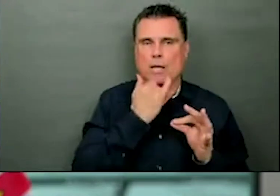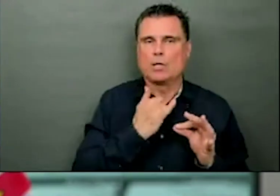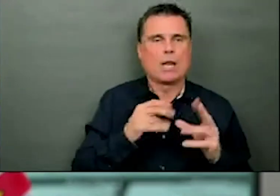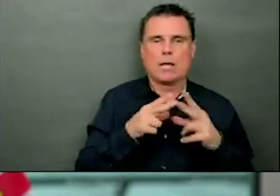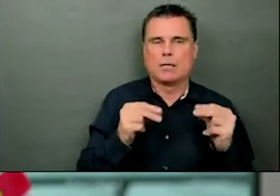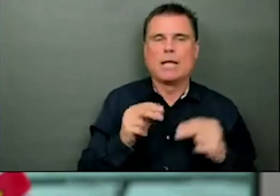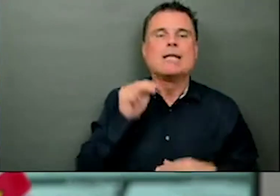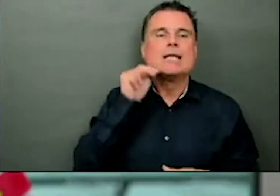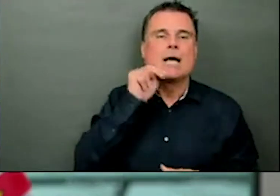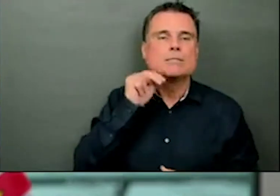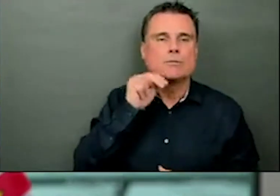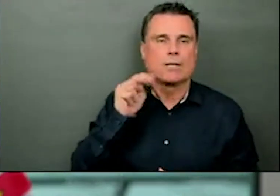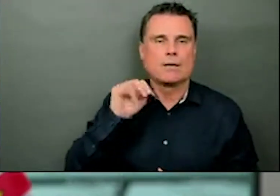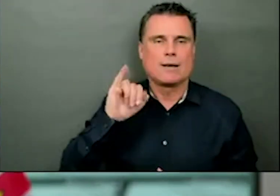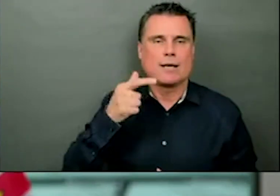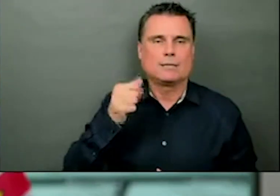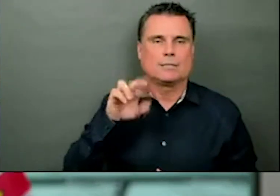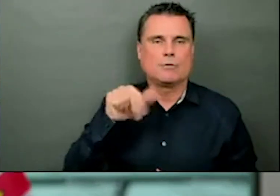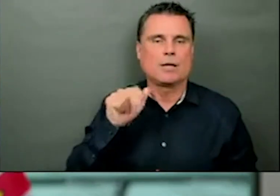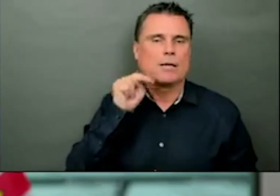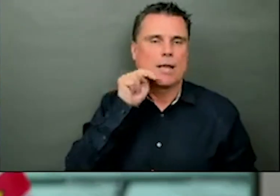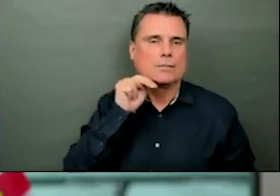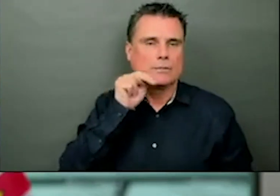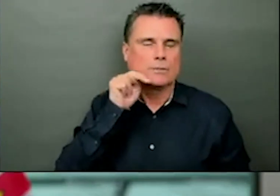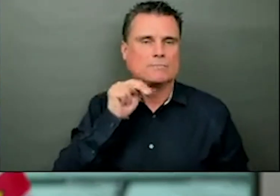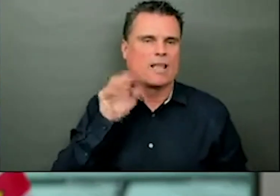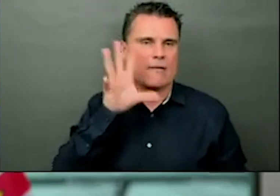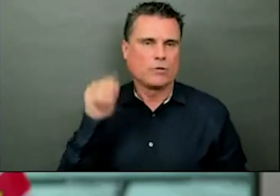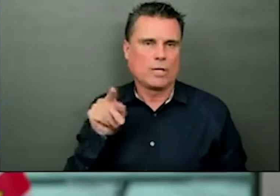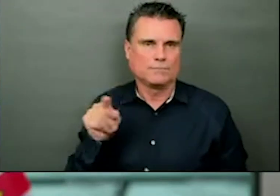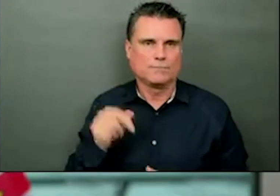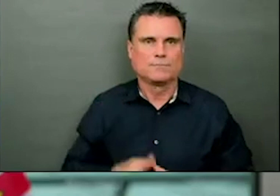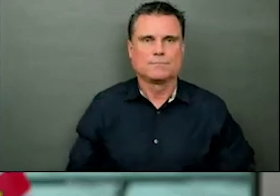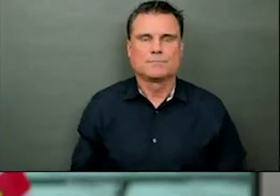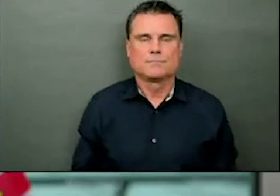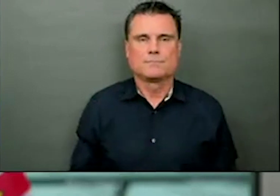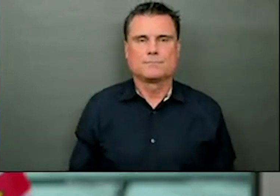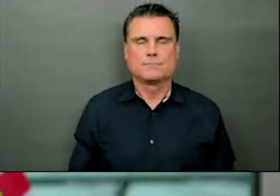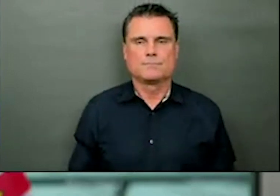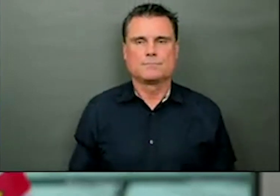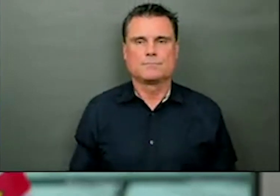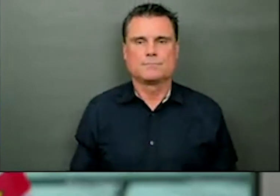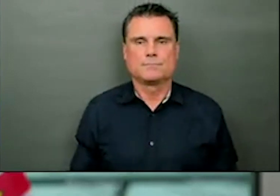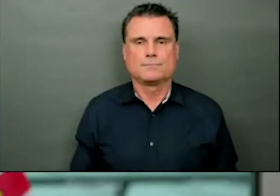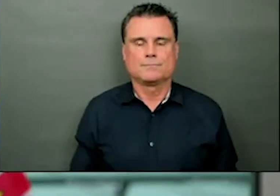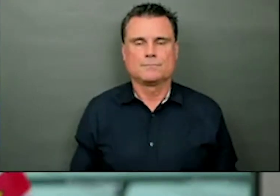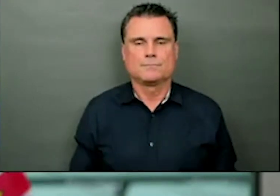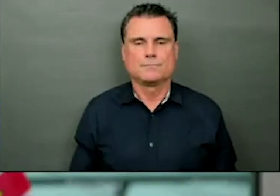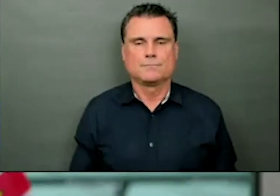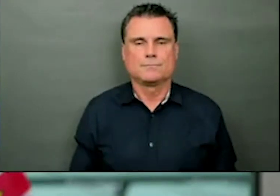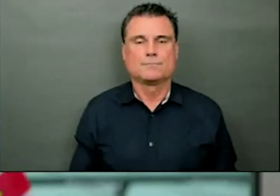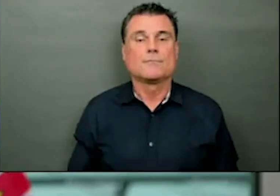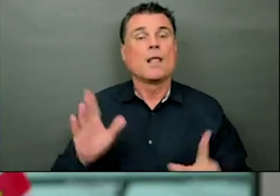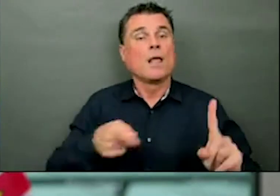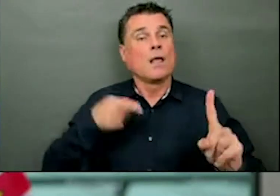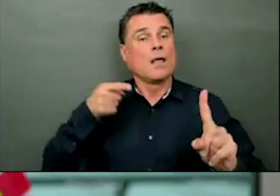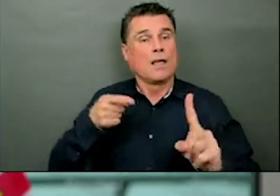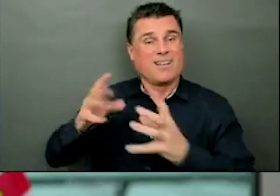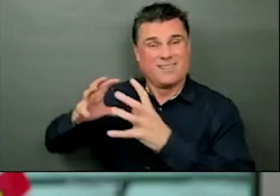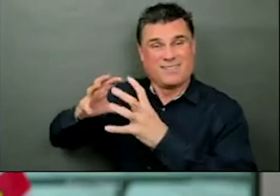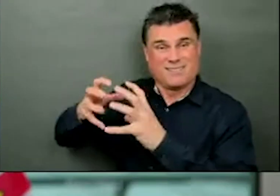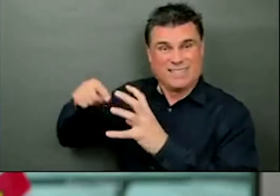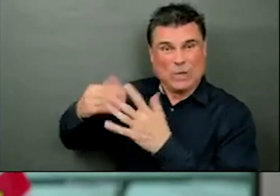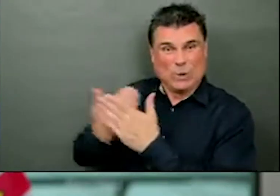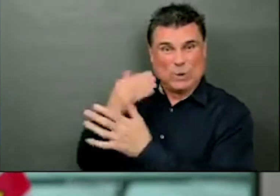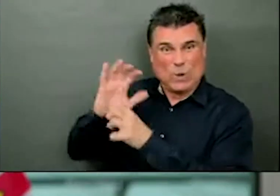Hi, Dr. Henry. I'm just wondering, with regards to all of these variant cases, are they individual cases